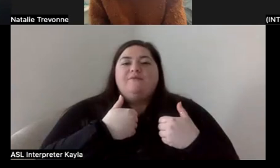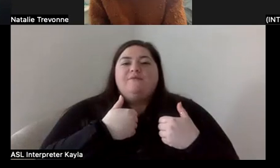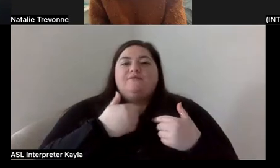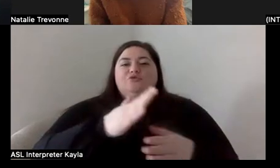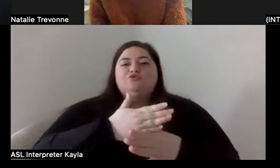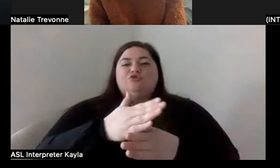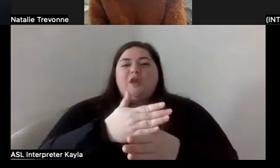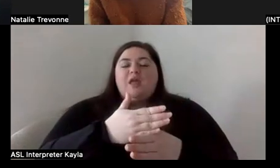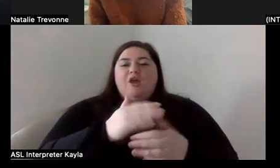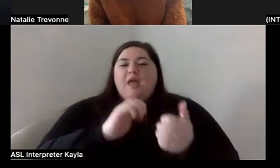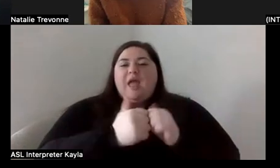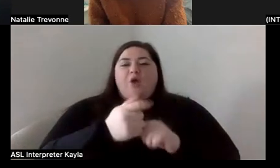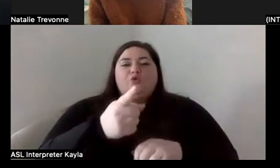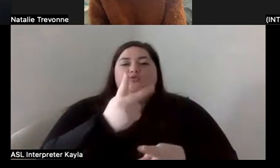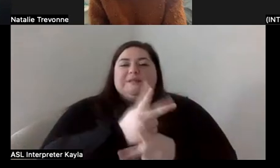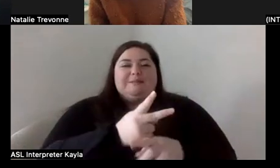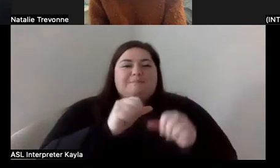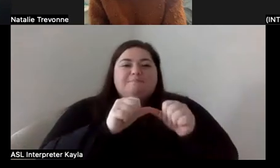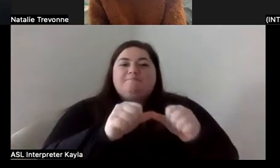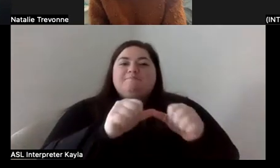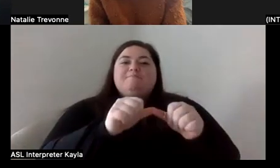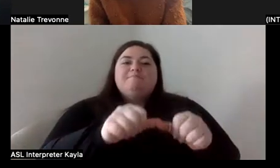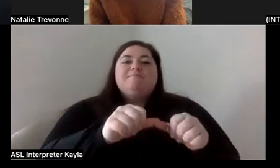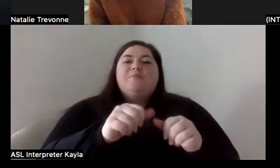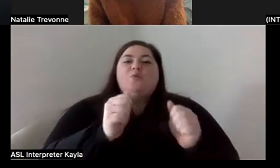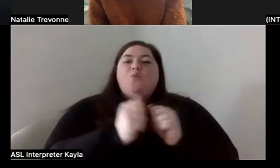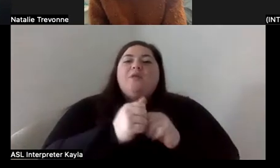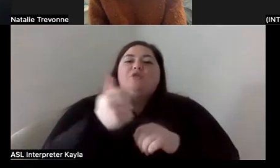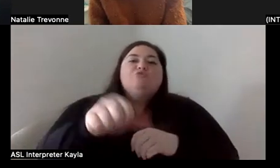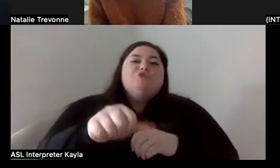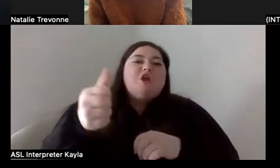moving in this industry with rejections? What advice do you have?